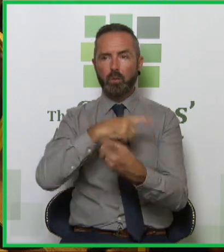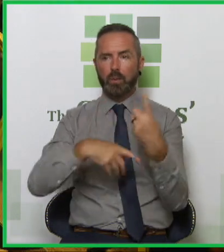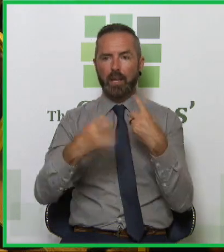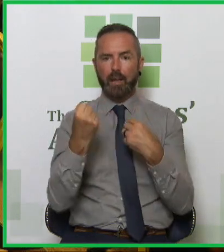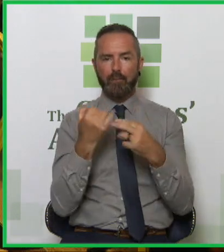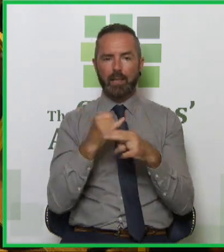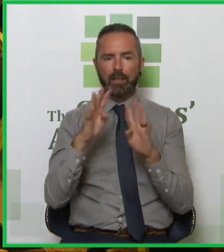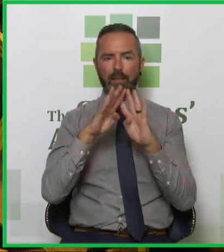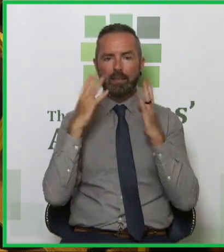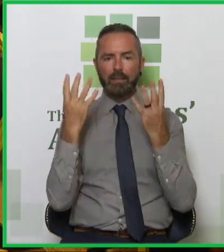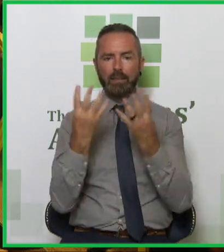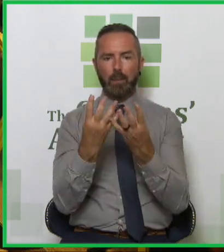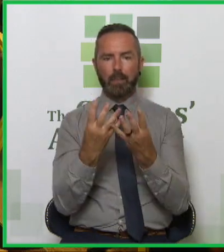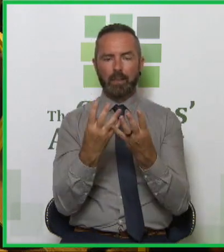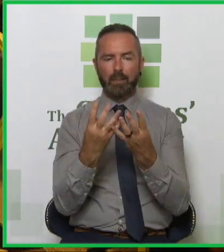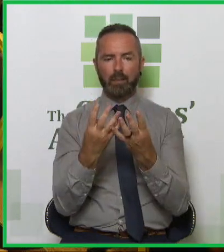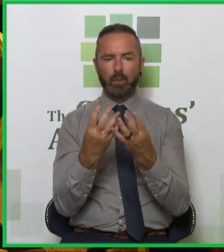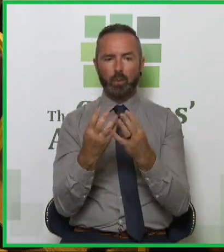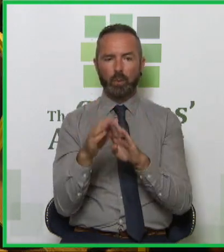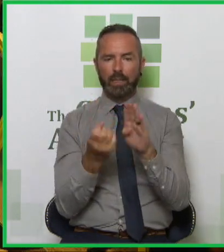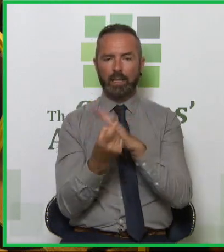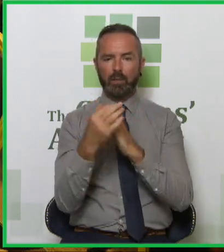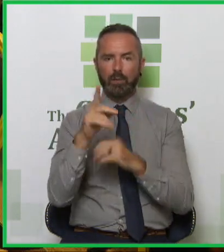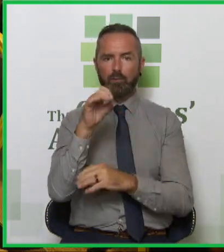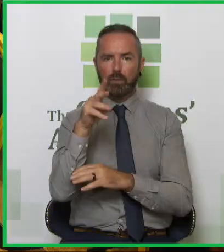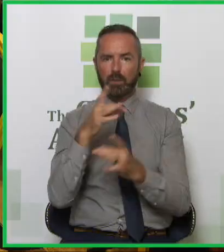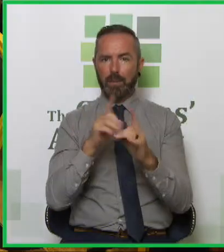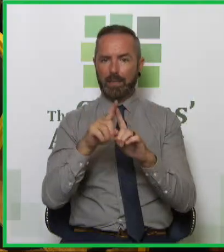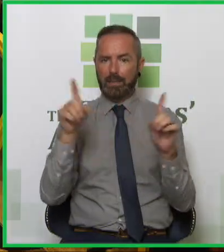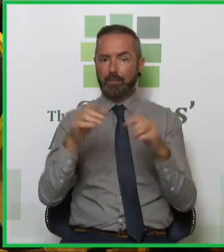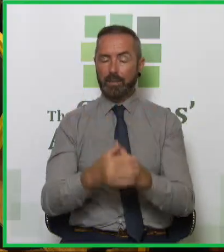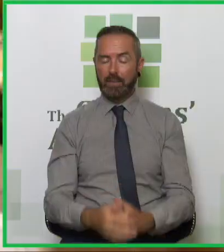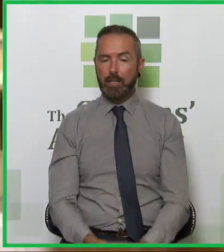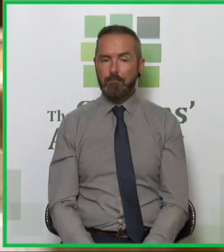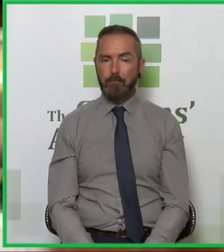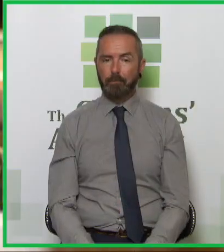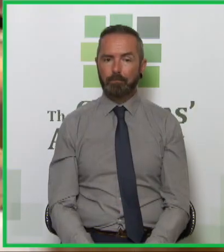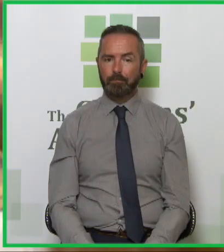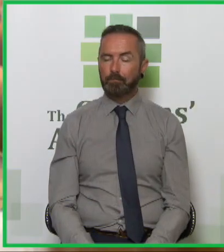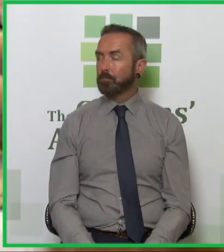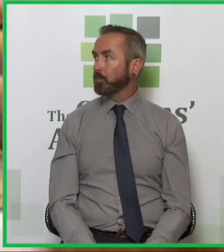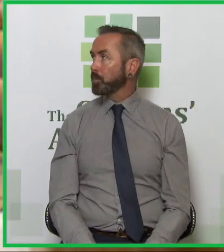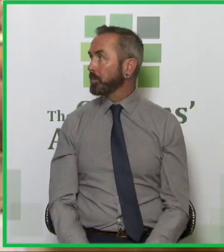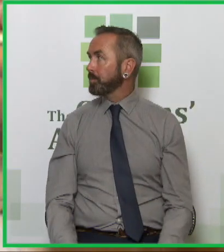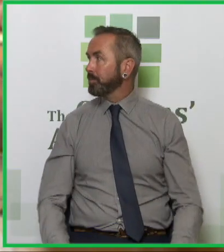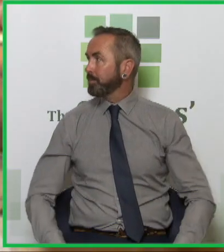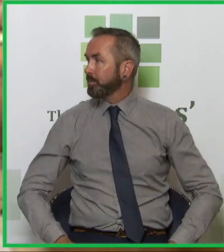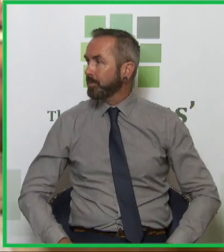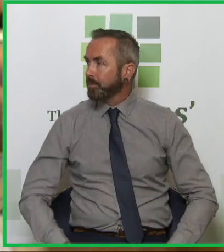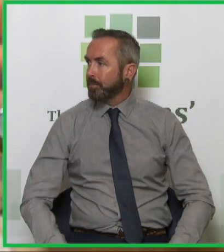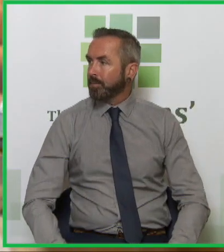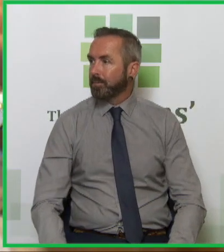citizens assembly members on this issue of drugs to make a difference whatever way that is but it is an opportunity that can't be